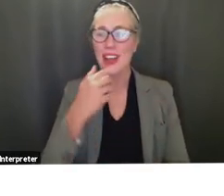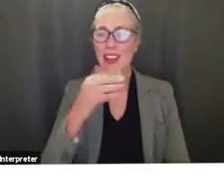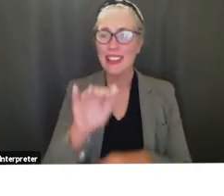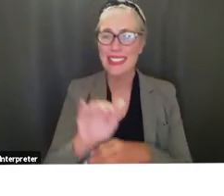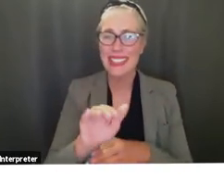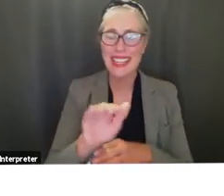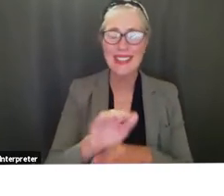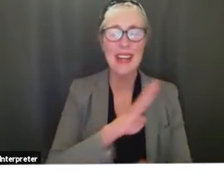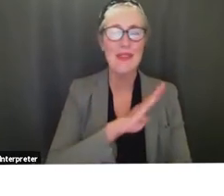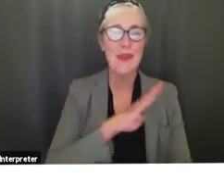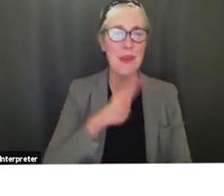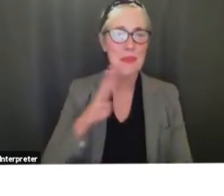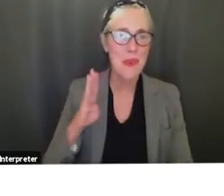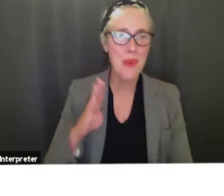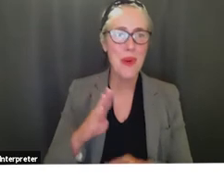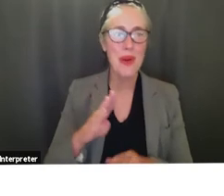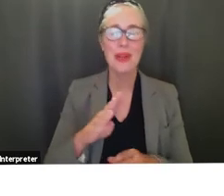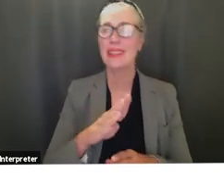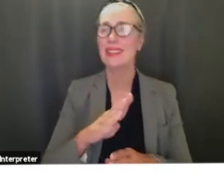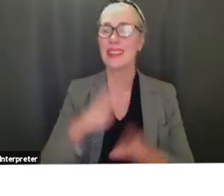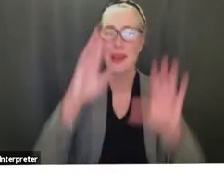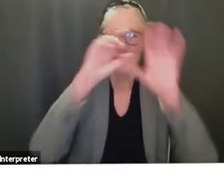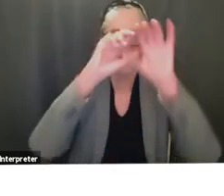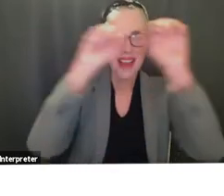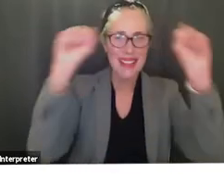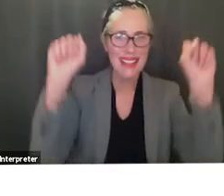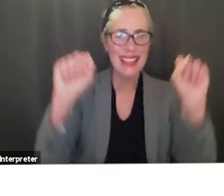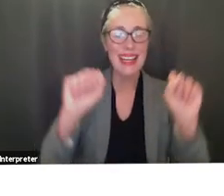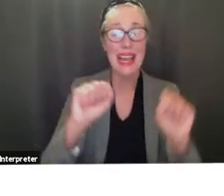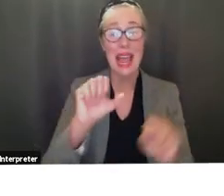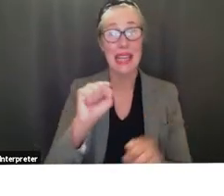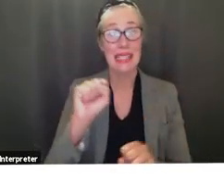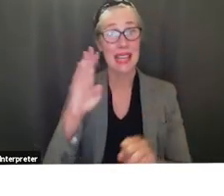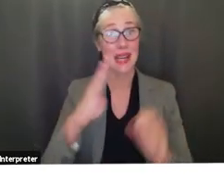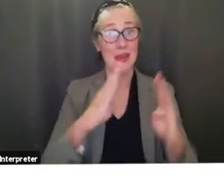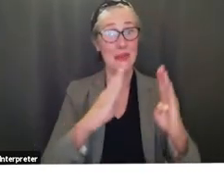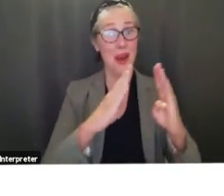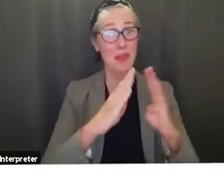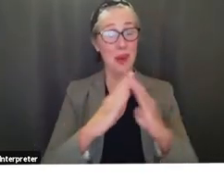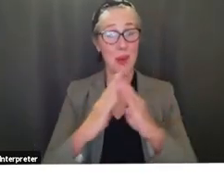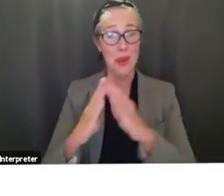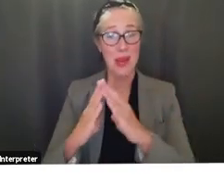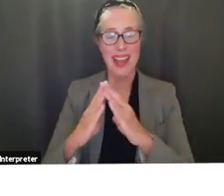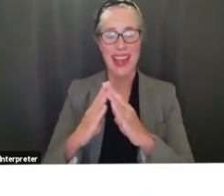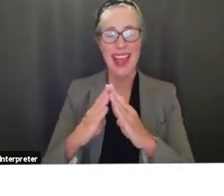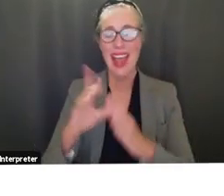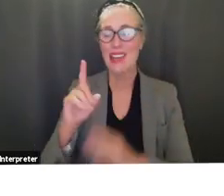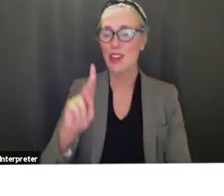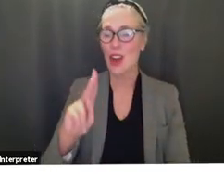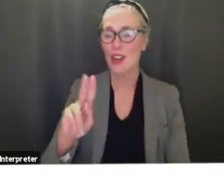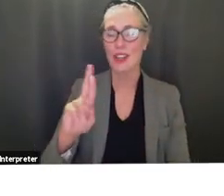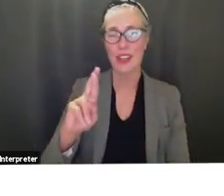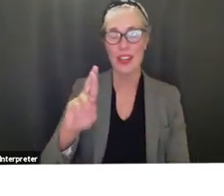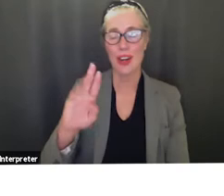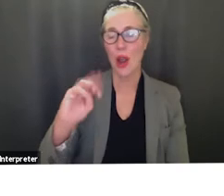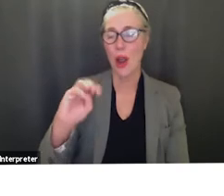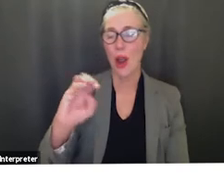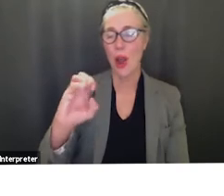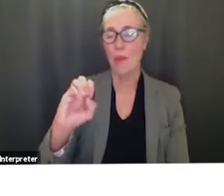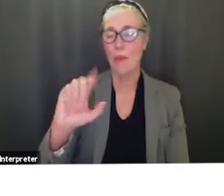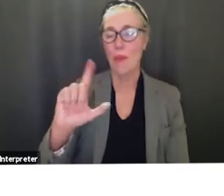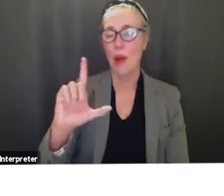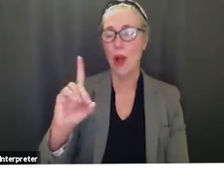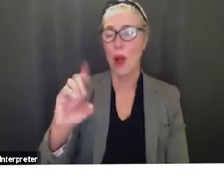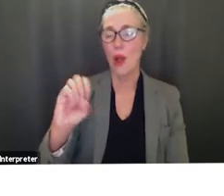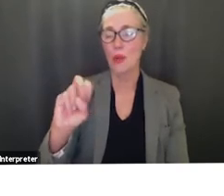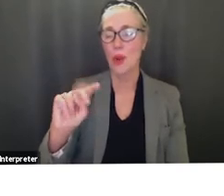board members and of course santa barbara community uh and dr maldonado of course thank you ditto dr maldonado i feel like that could have